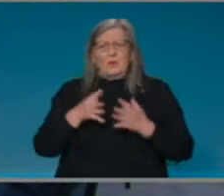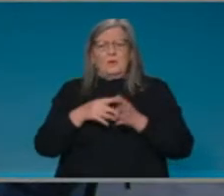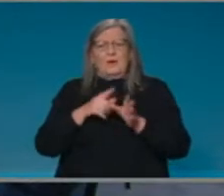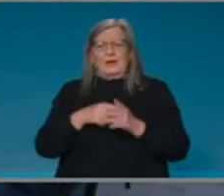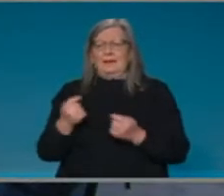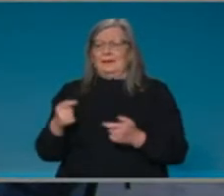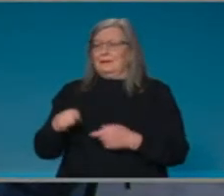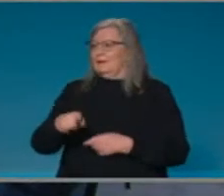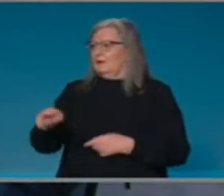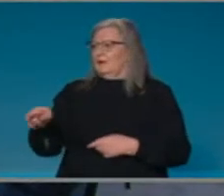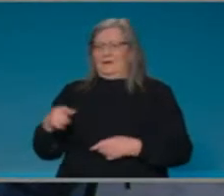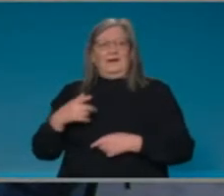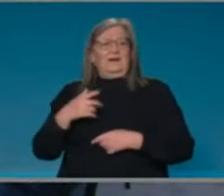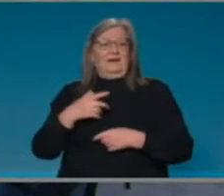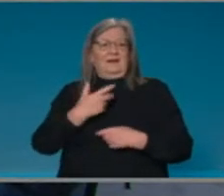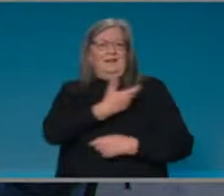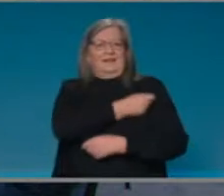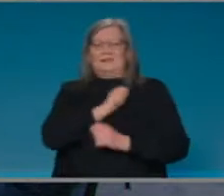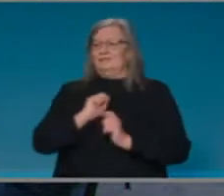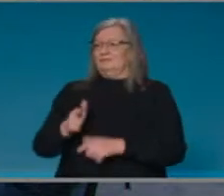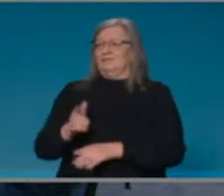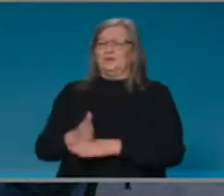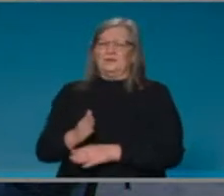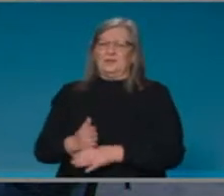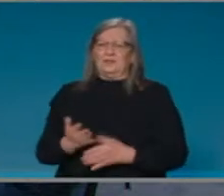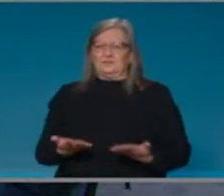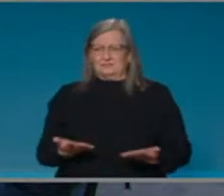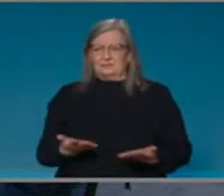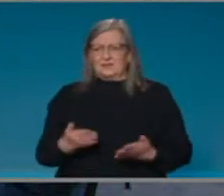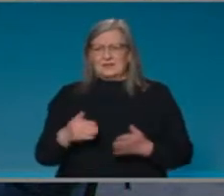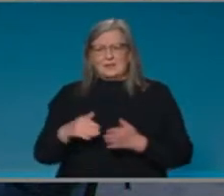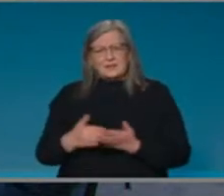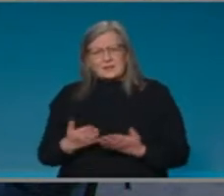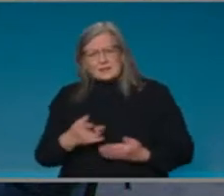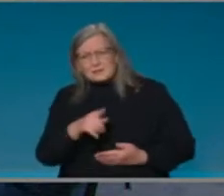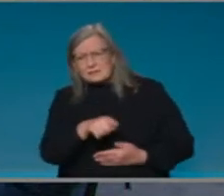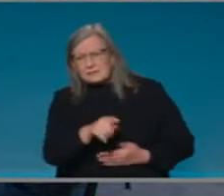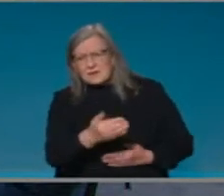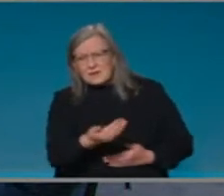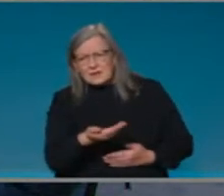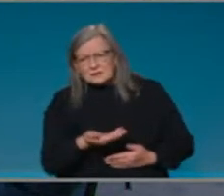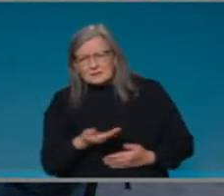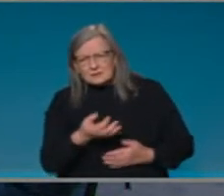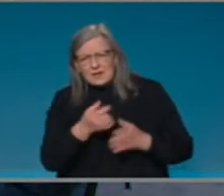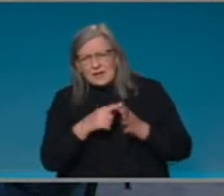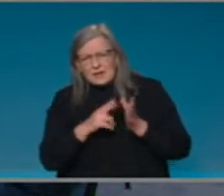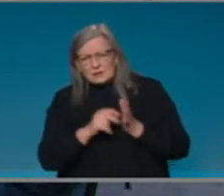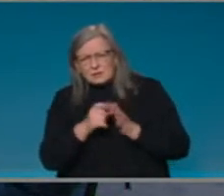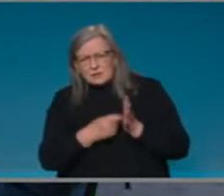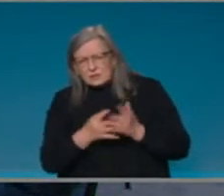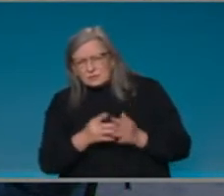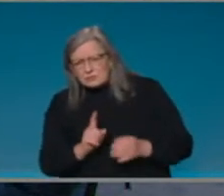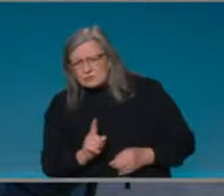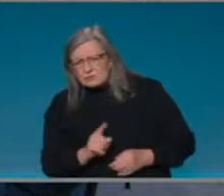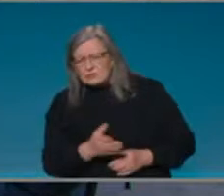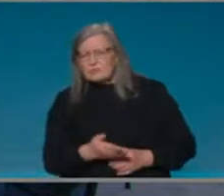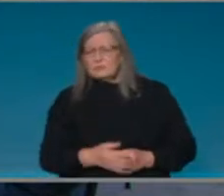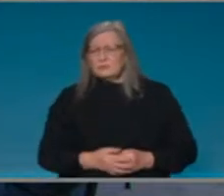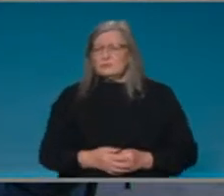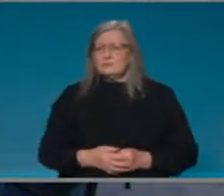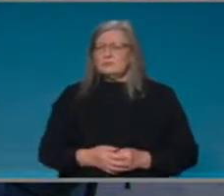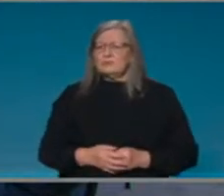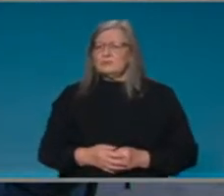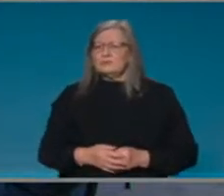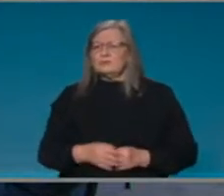I've also got a question for the Professor as well. Crown Resorts says it wants to mandate vaccinations for its